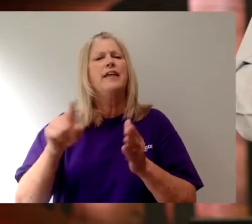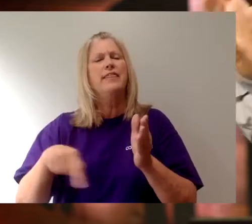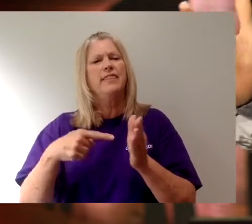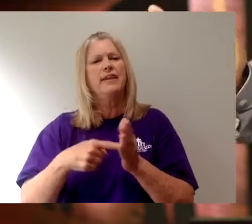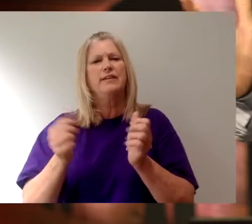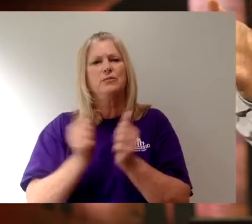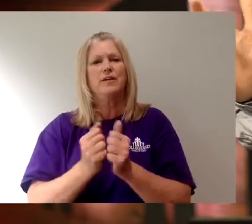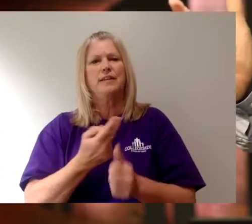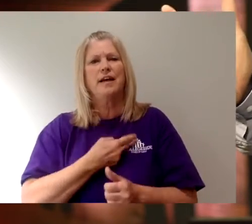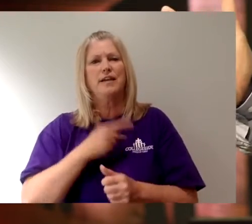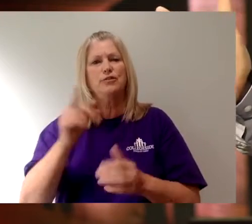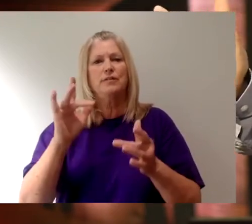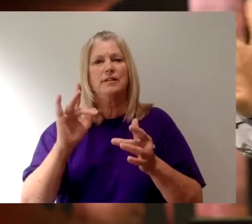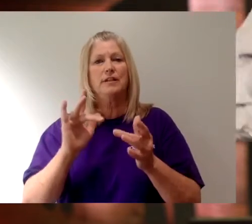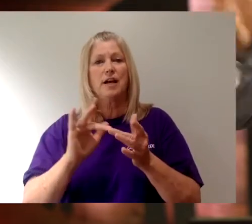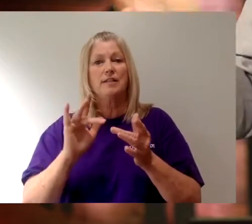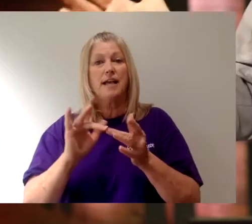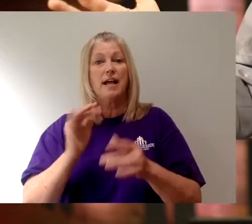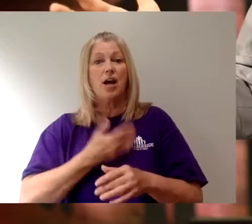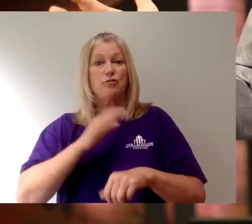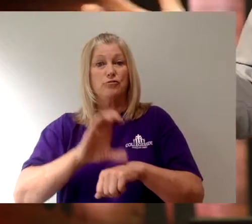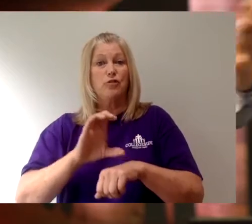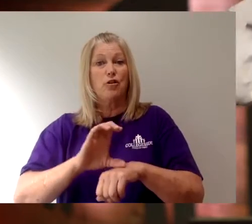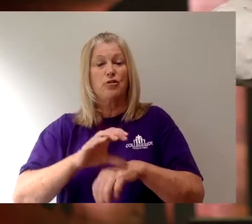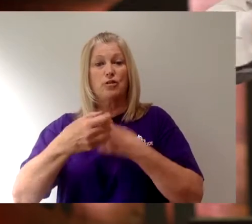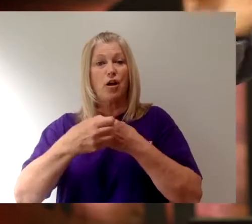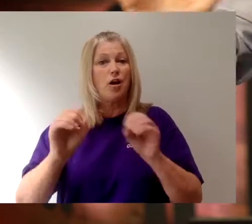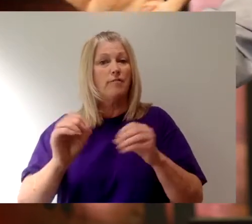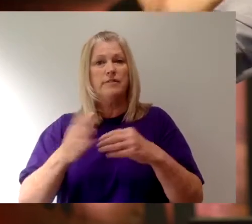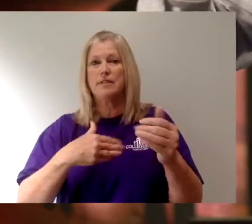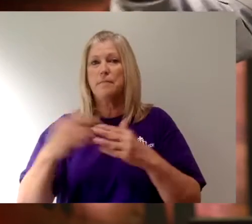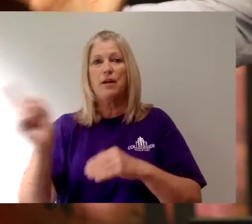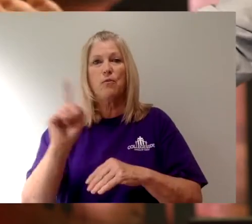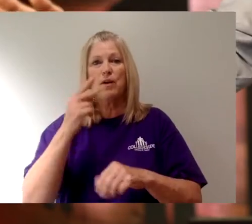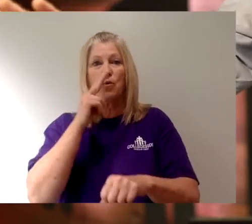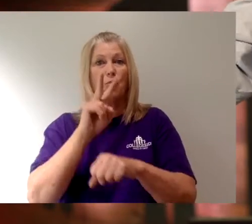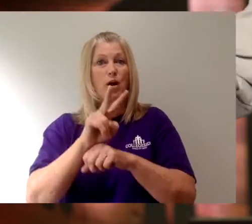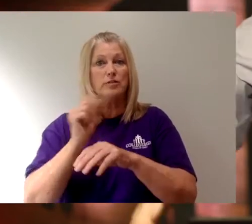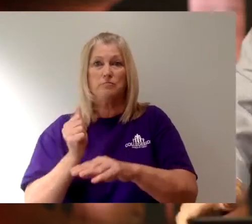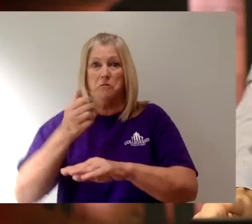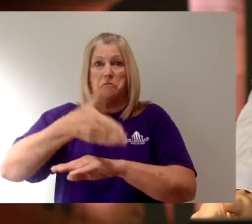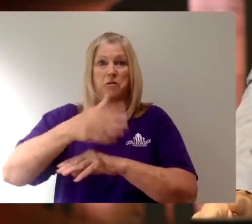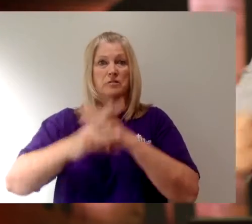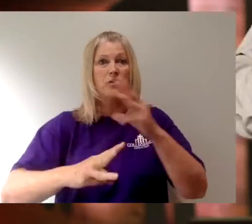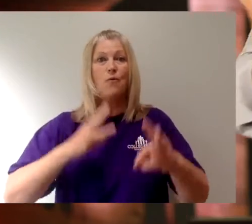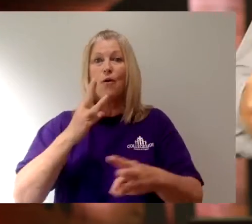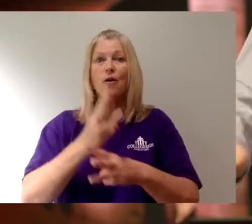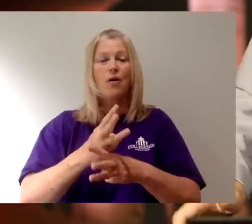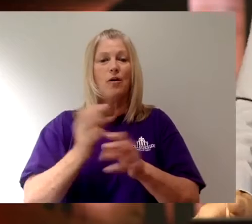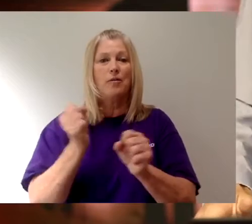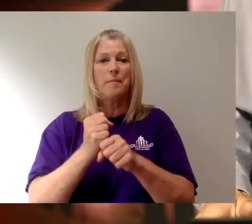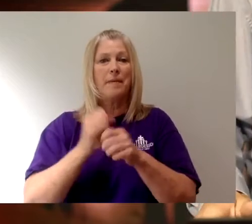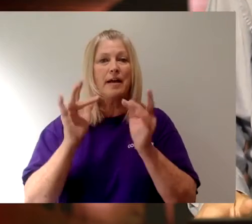You can make contact with our church office, no matter where you're watching, anywhere across the world. Make